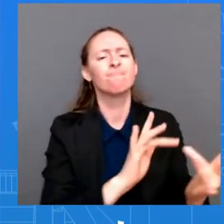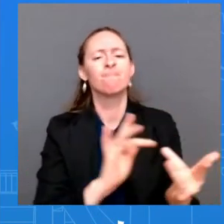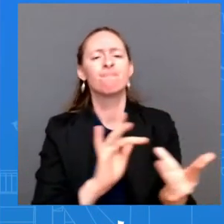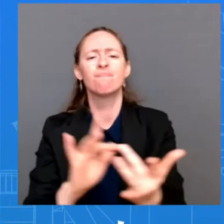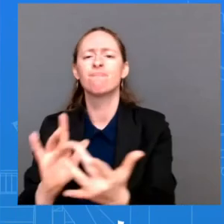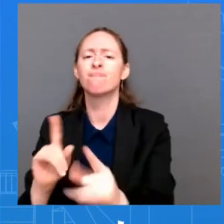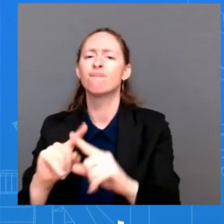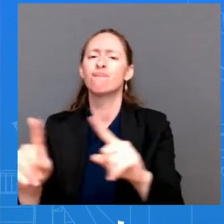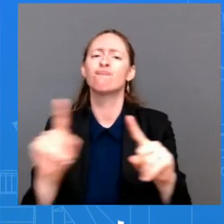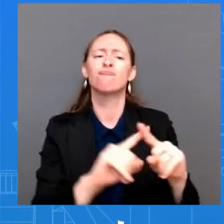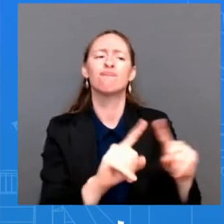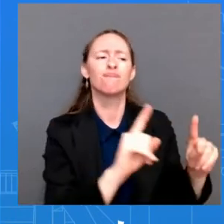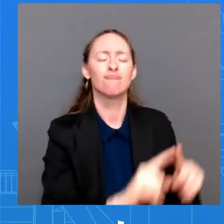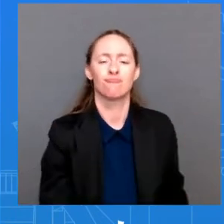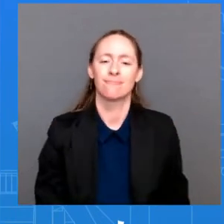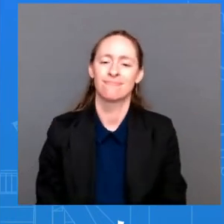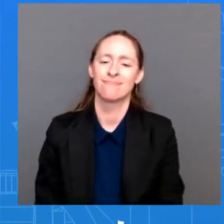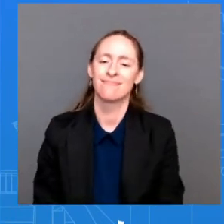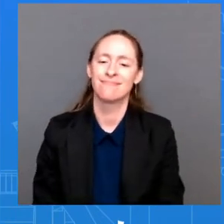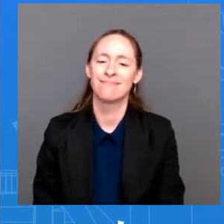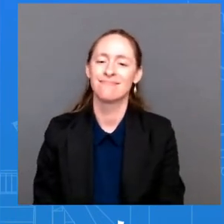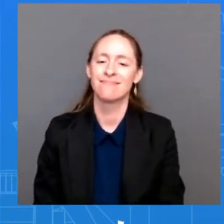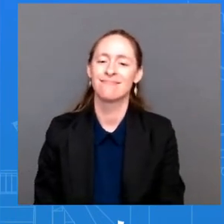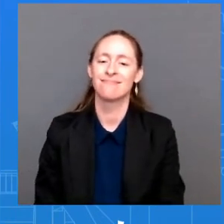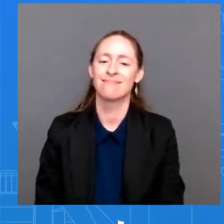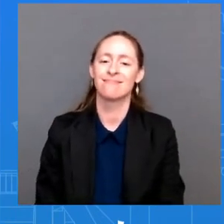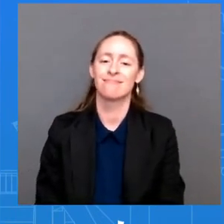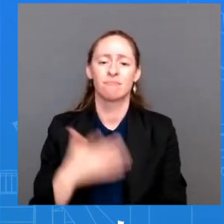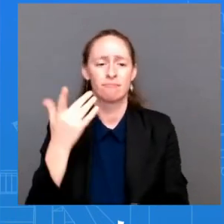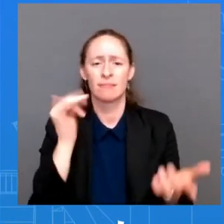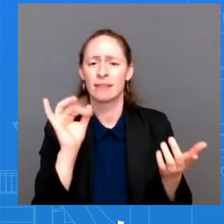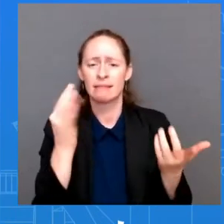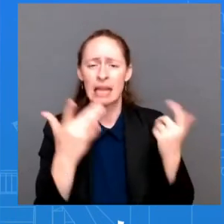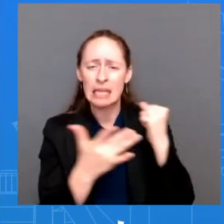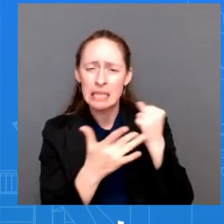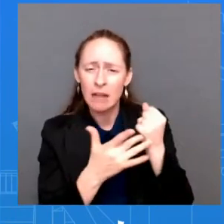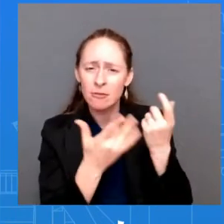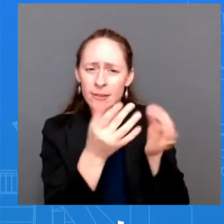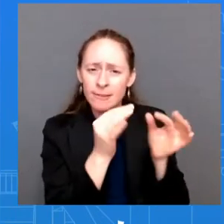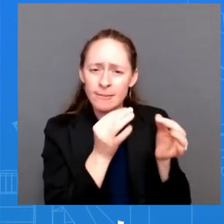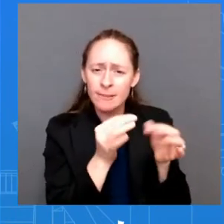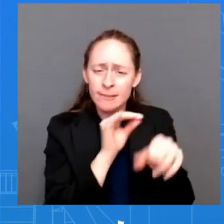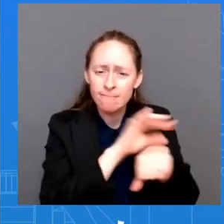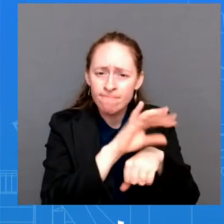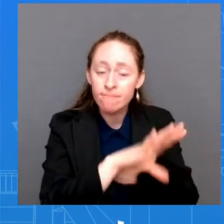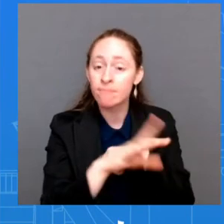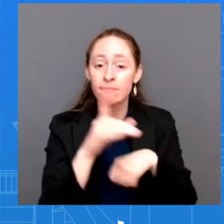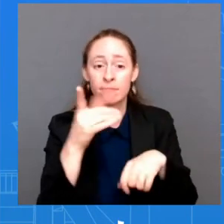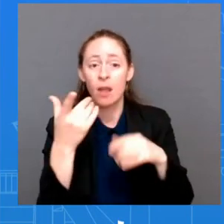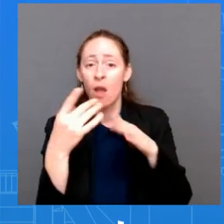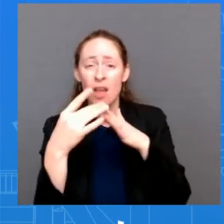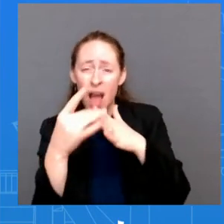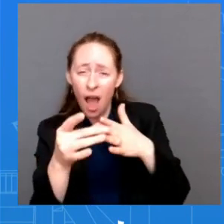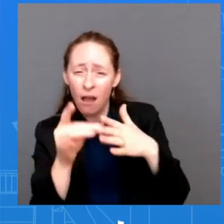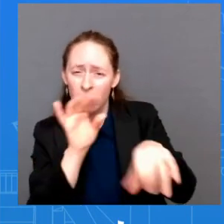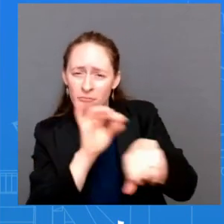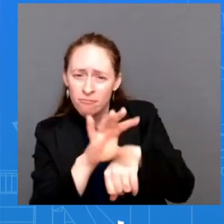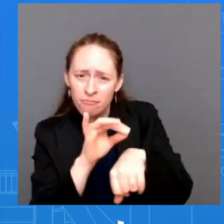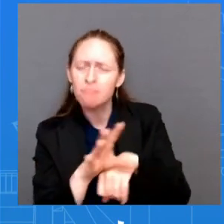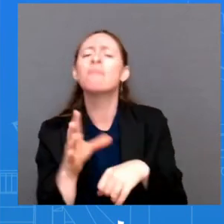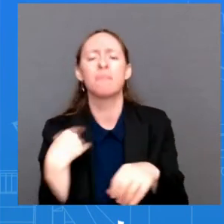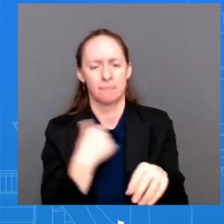any technical assistance, offering any guidance that folks might need there. So we'll continue to do that. And, you know,